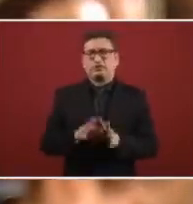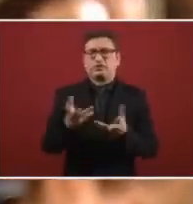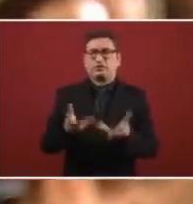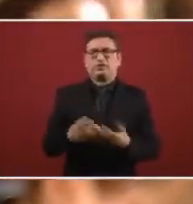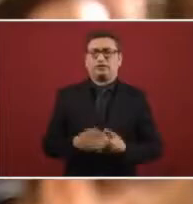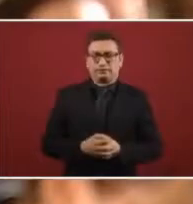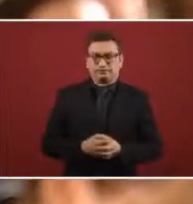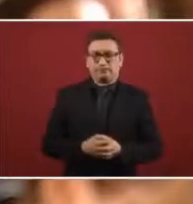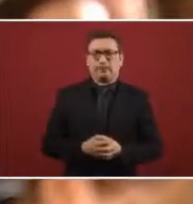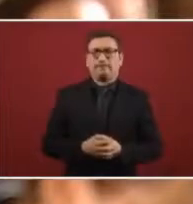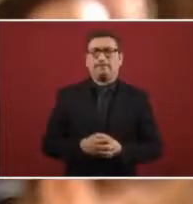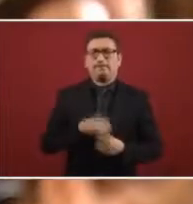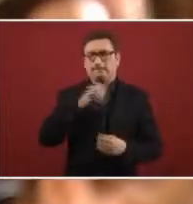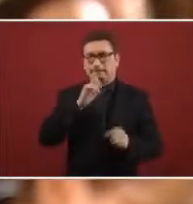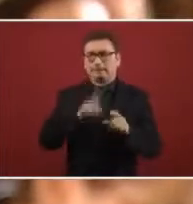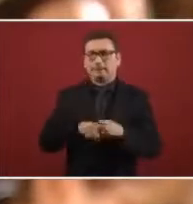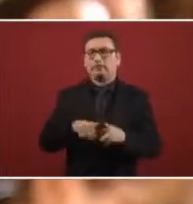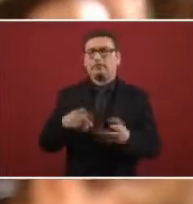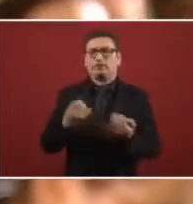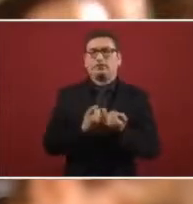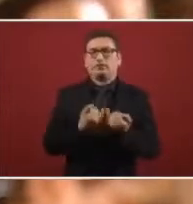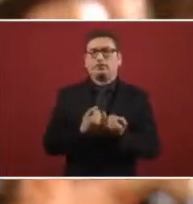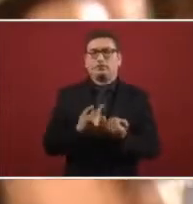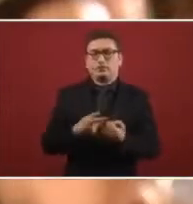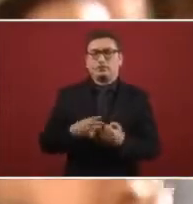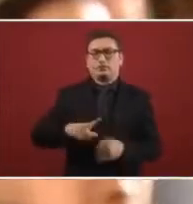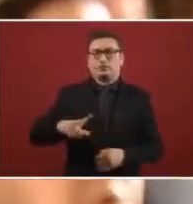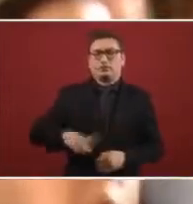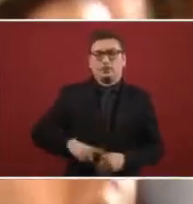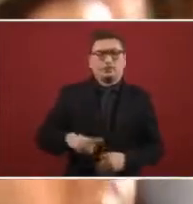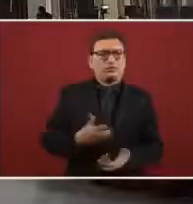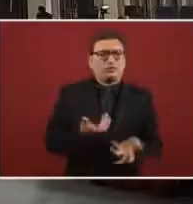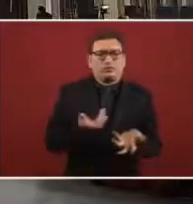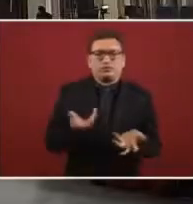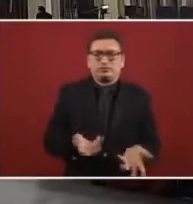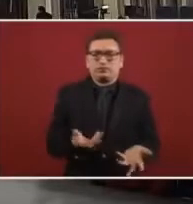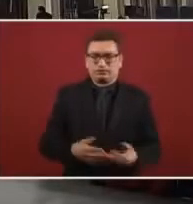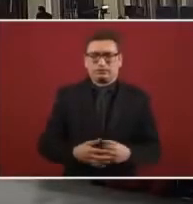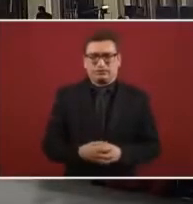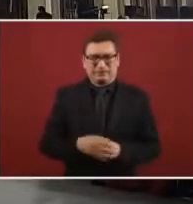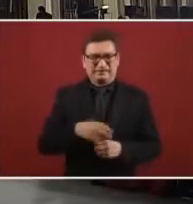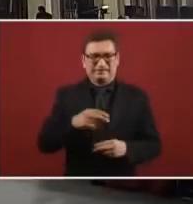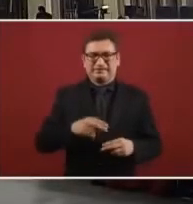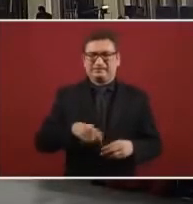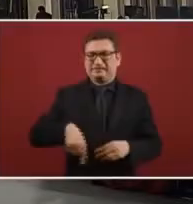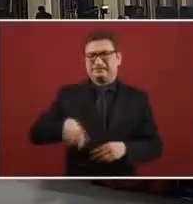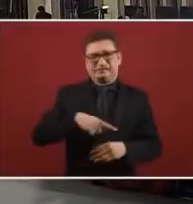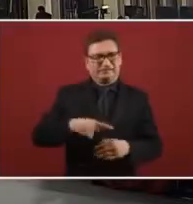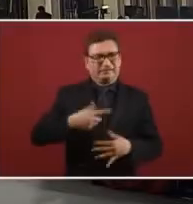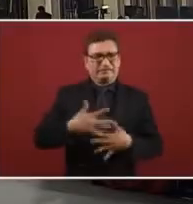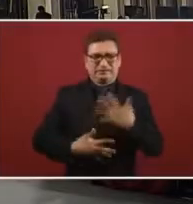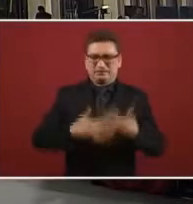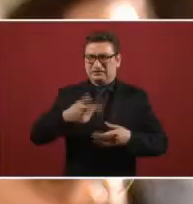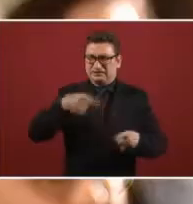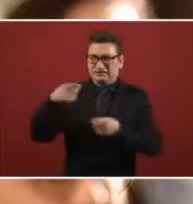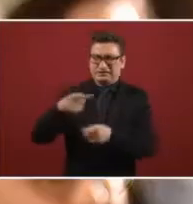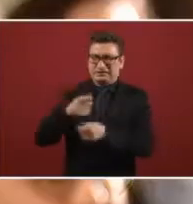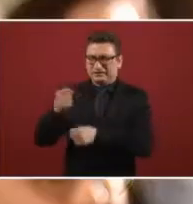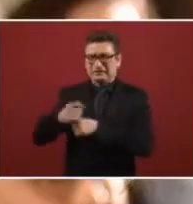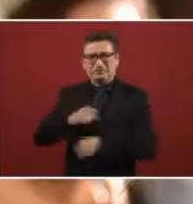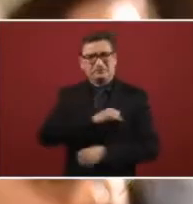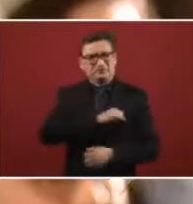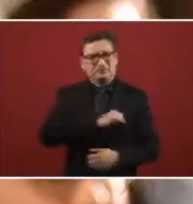And overall, Mr. President, what can be done by the state to combat this level of violence violence and